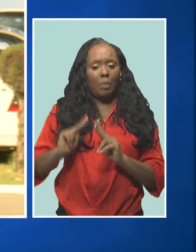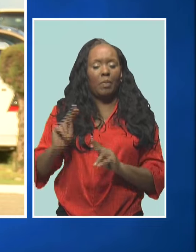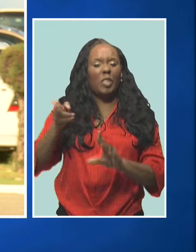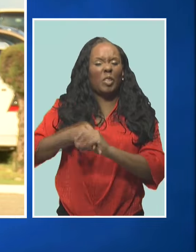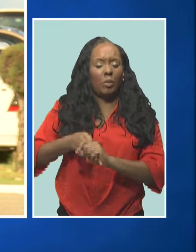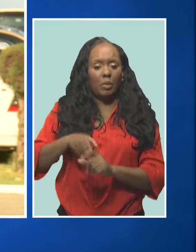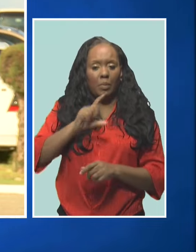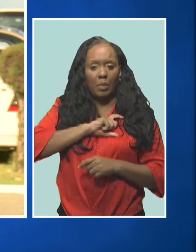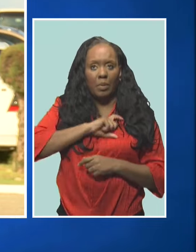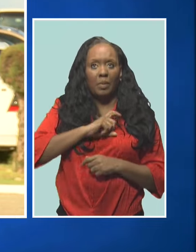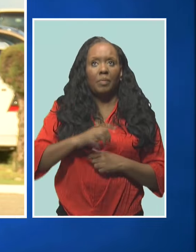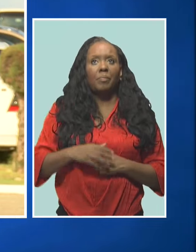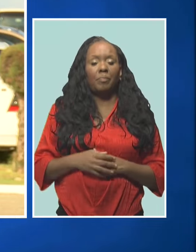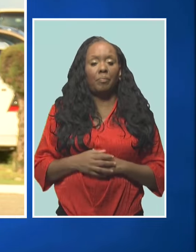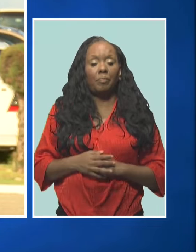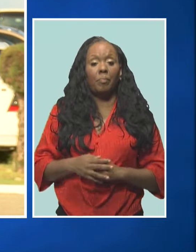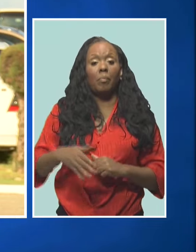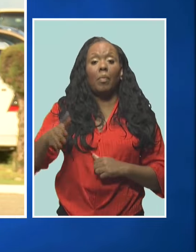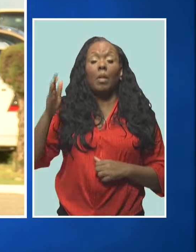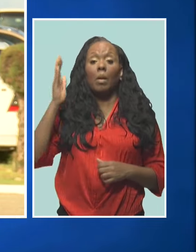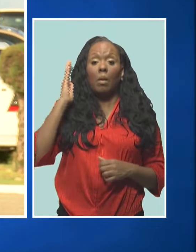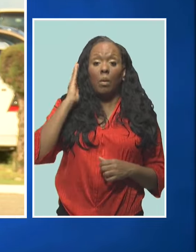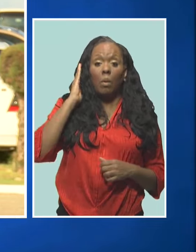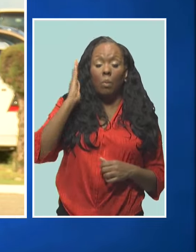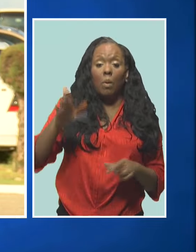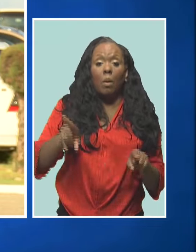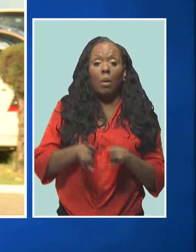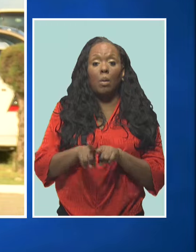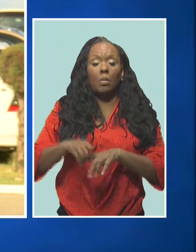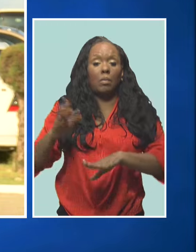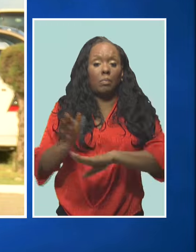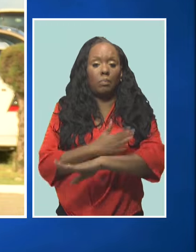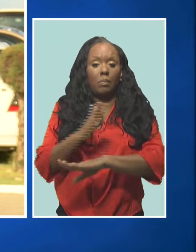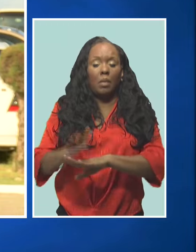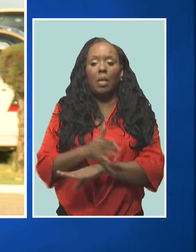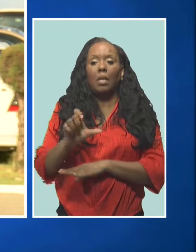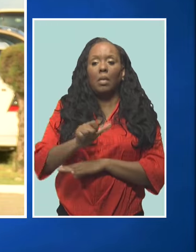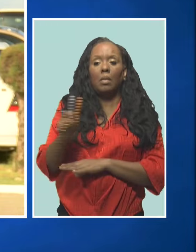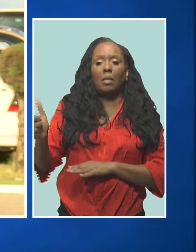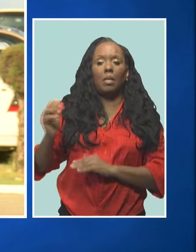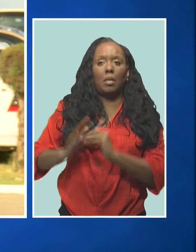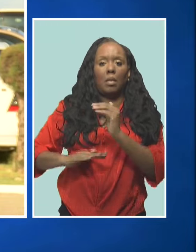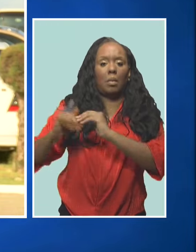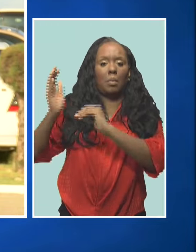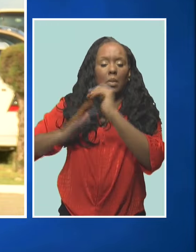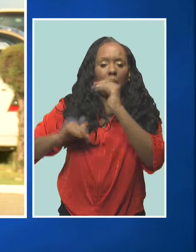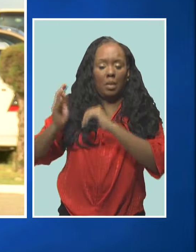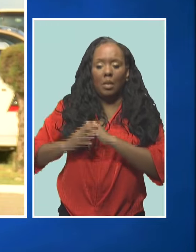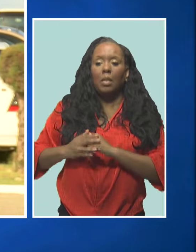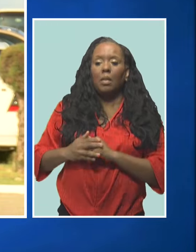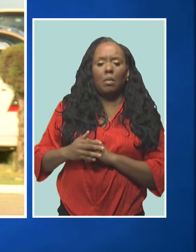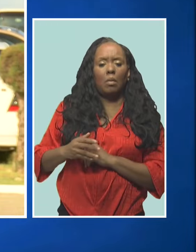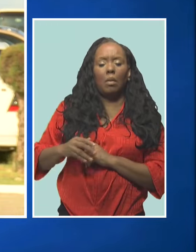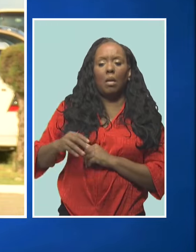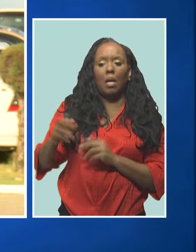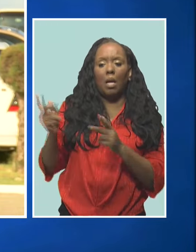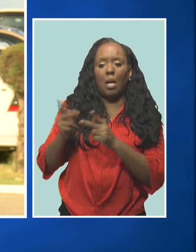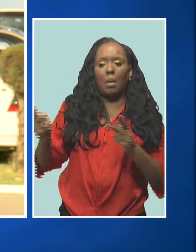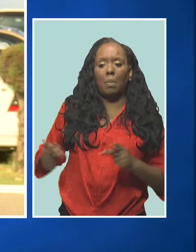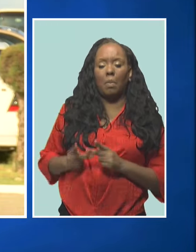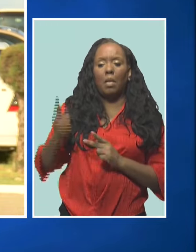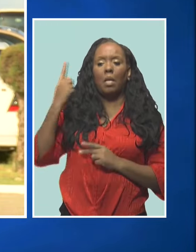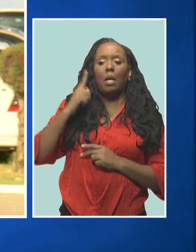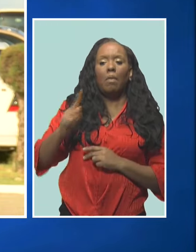of Sewell Cottage, commonly known as the Commandant's Residence, remains a future project that has been